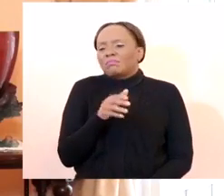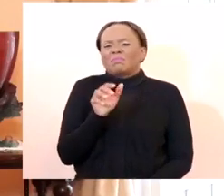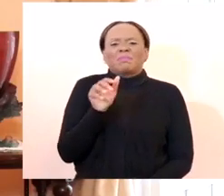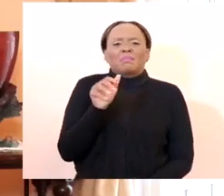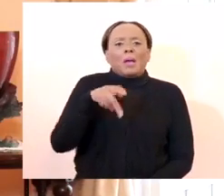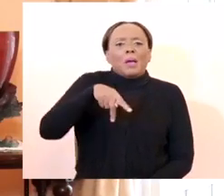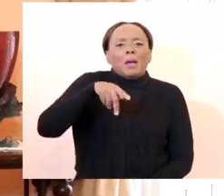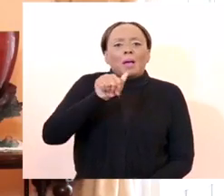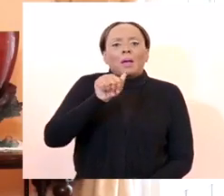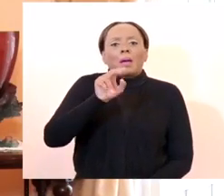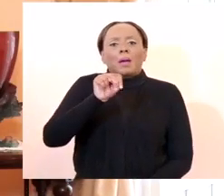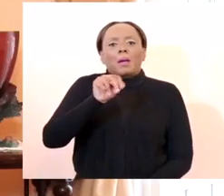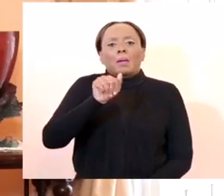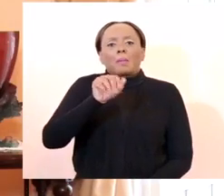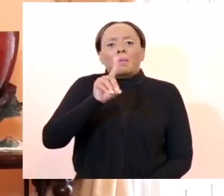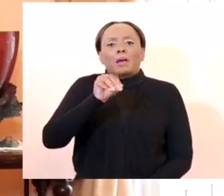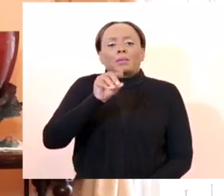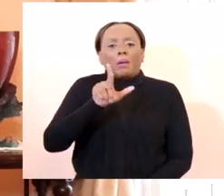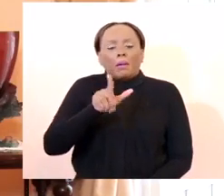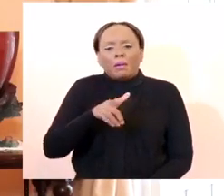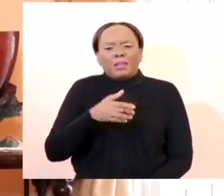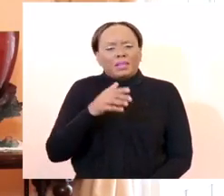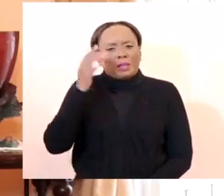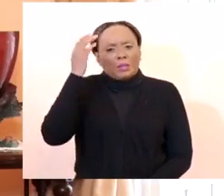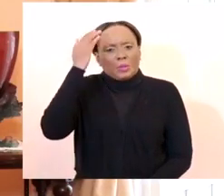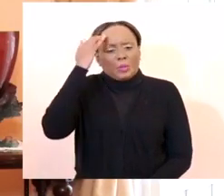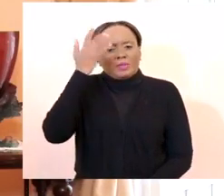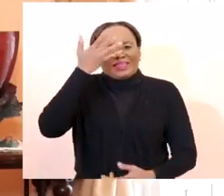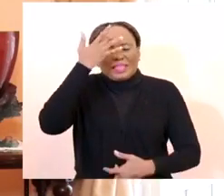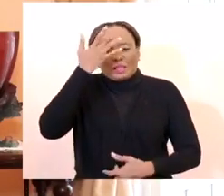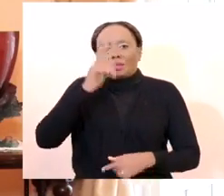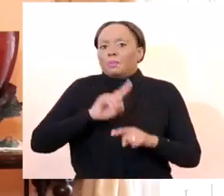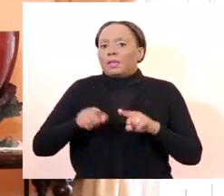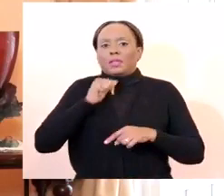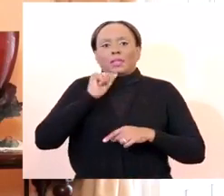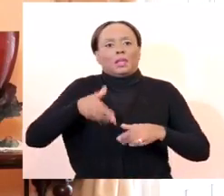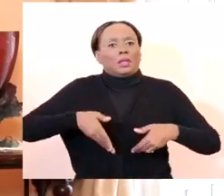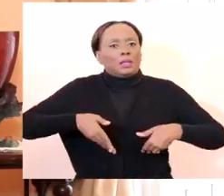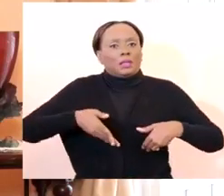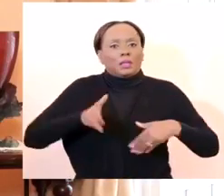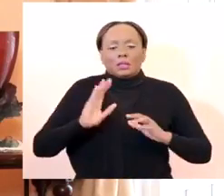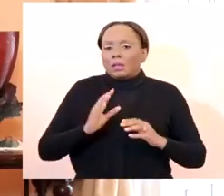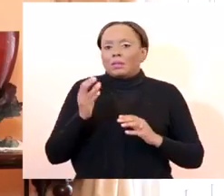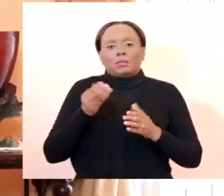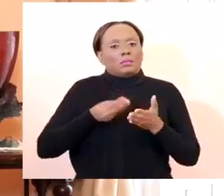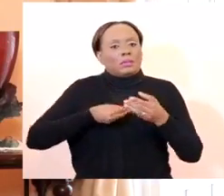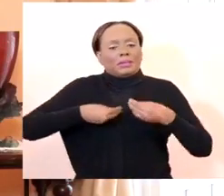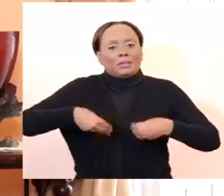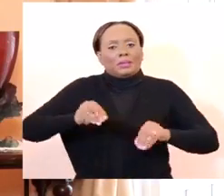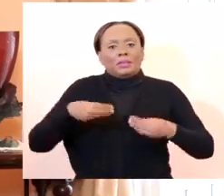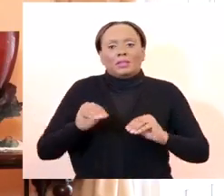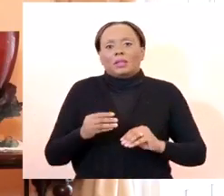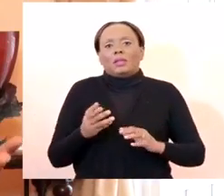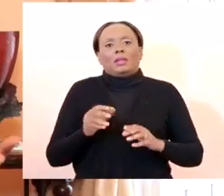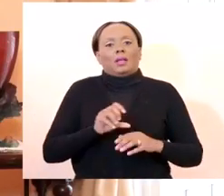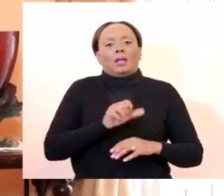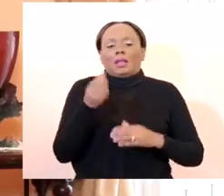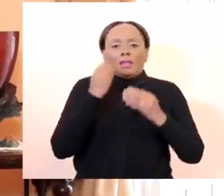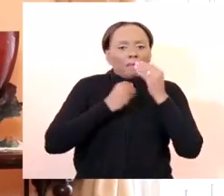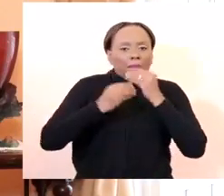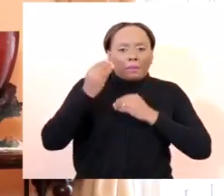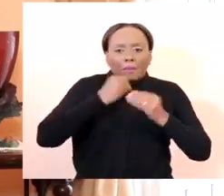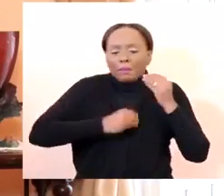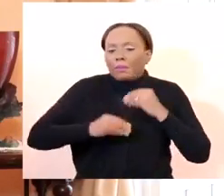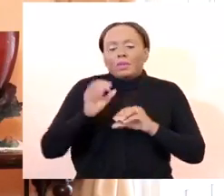allowed to sell items for human consumption, including intoxicating liquor, other than the